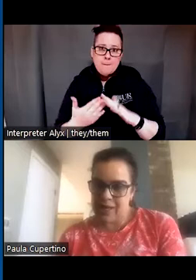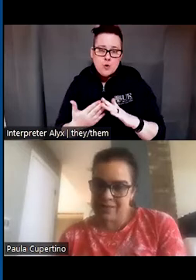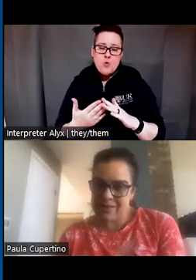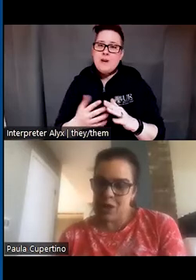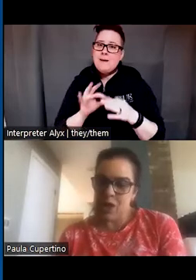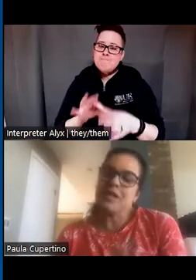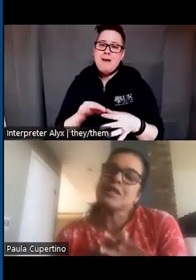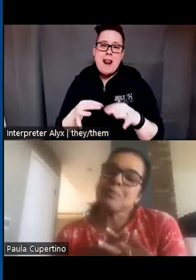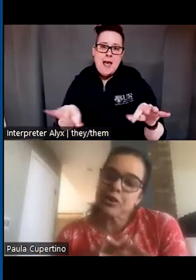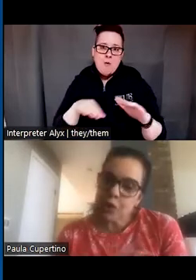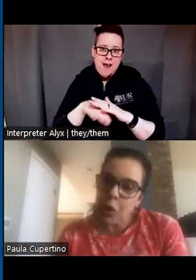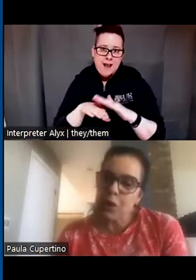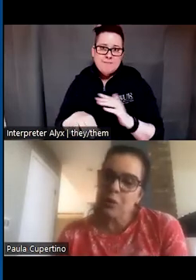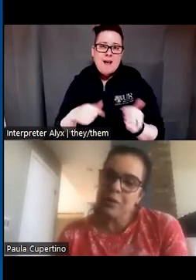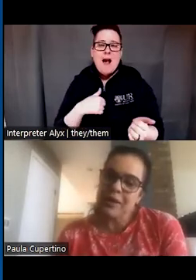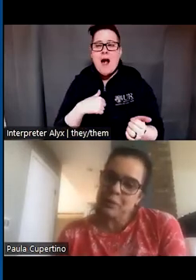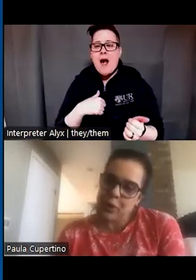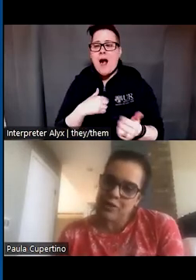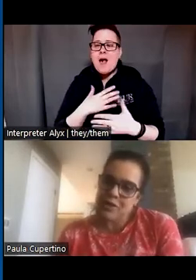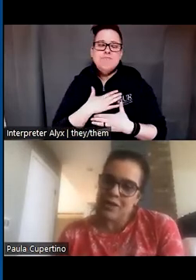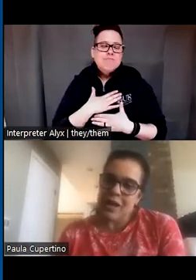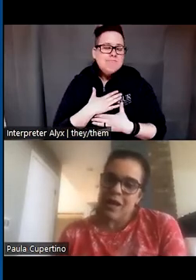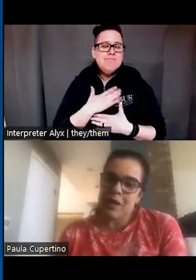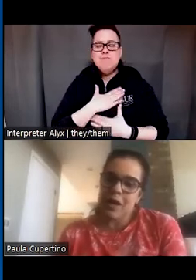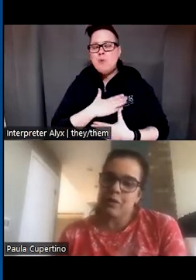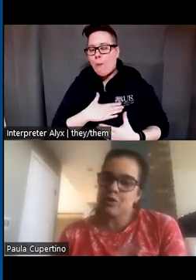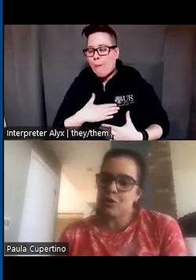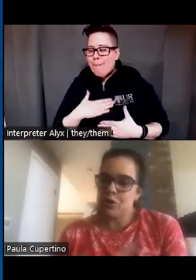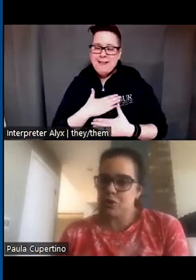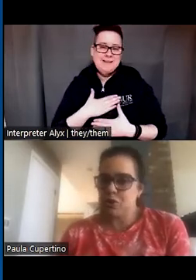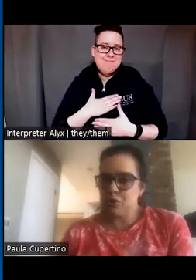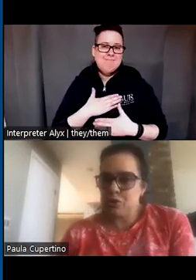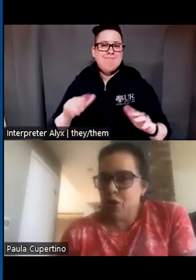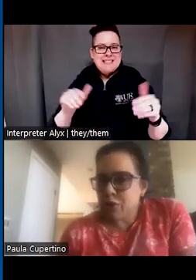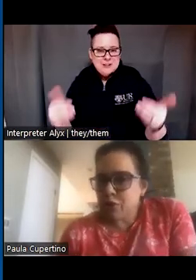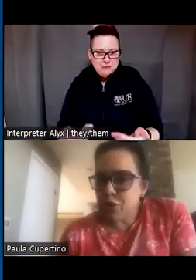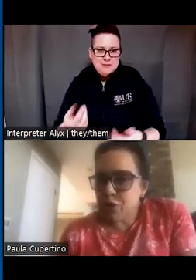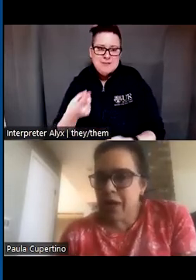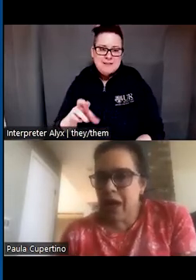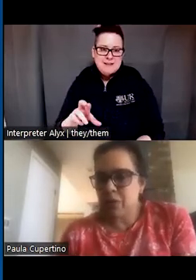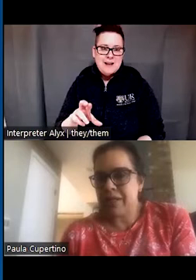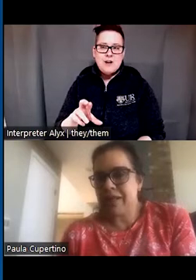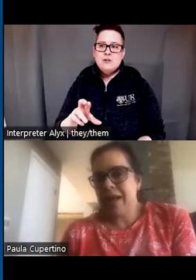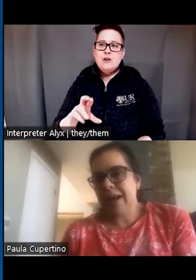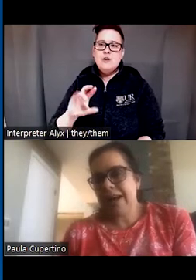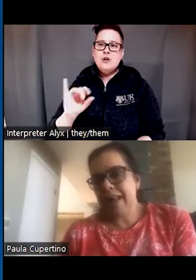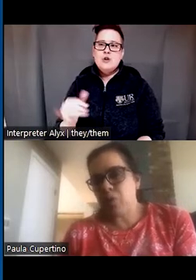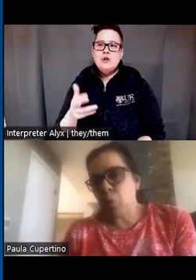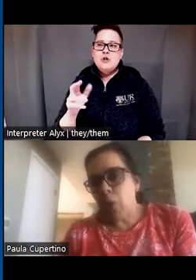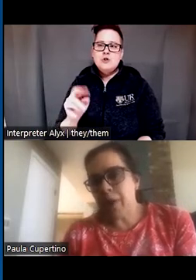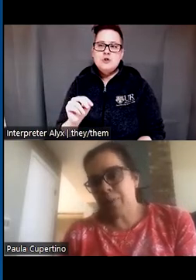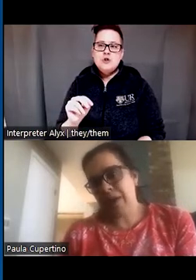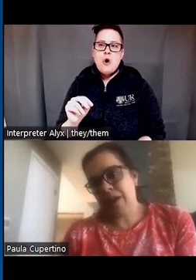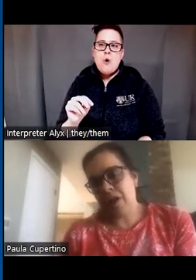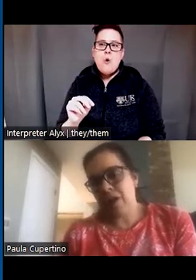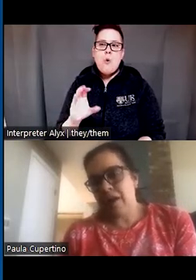language access. It is my total pleasure to introduce Dr. John Cowden and